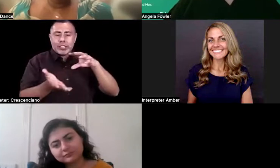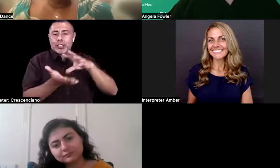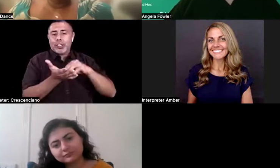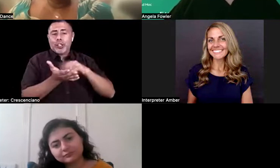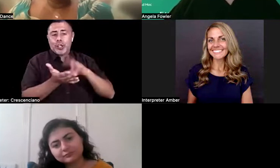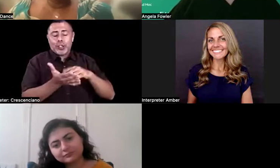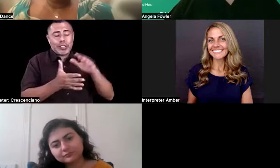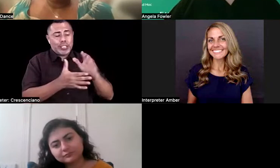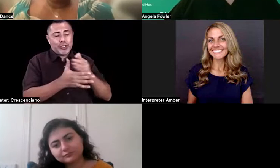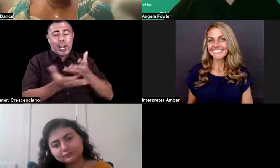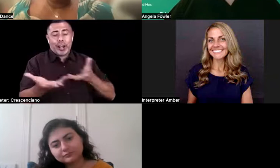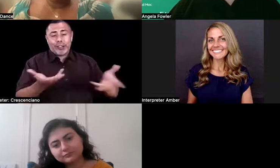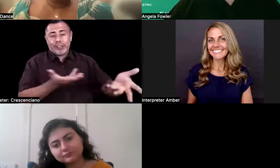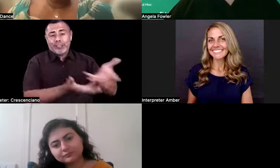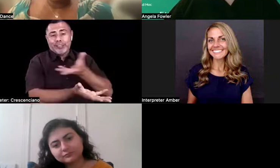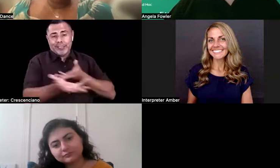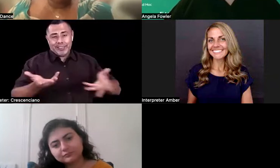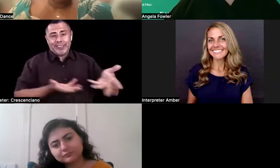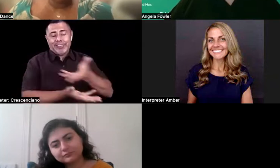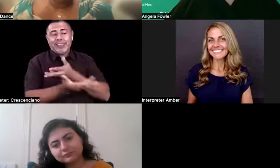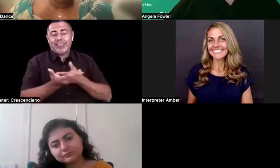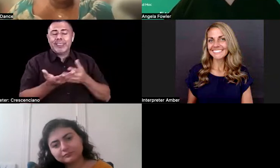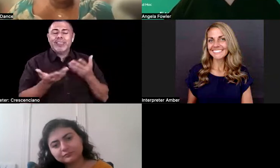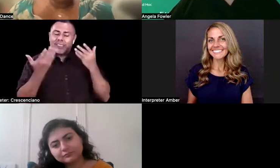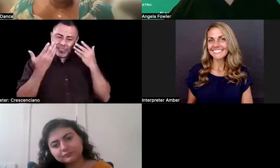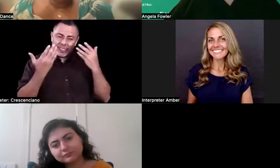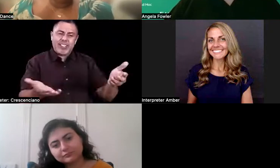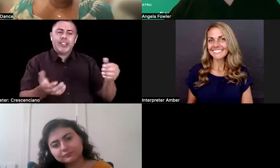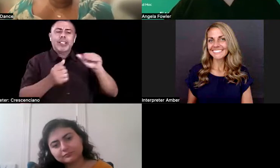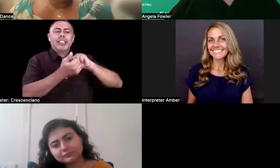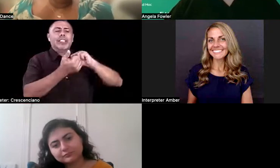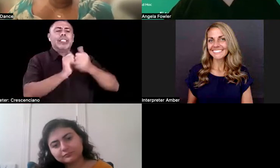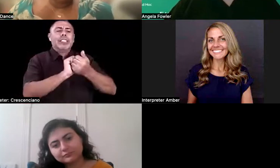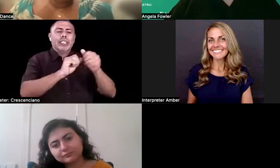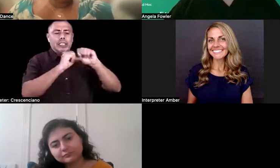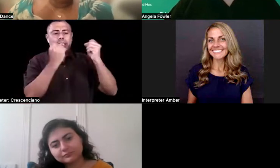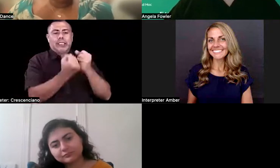let's change society's attitude about disability one human being at a time.